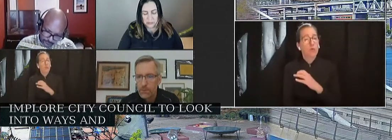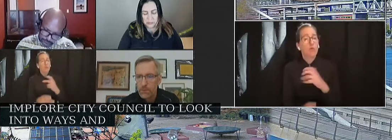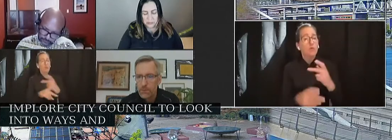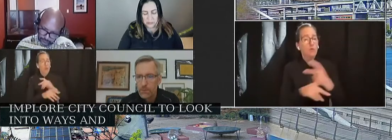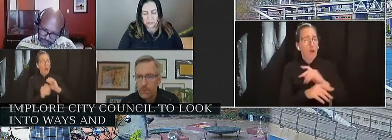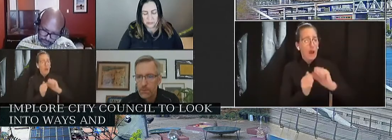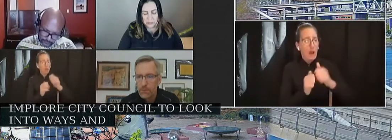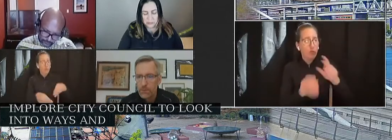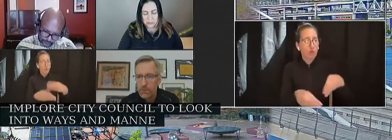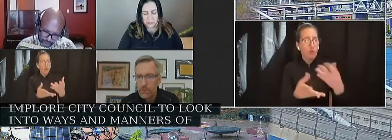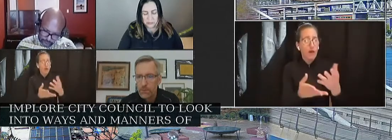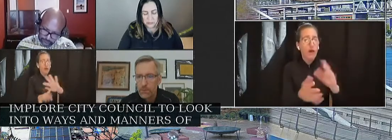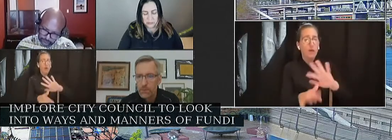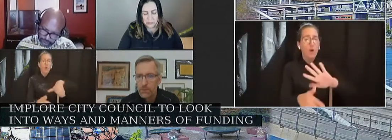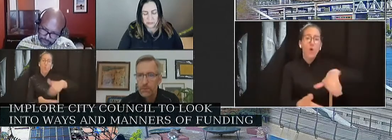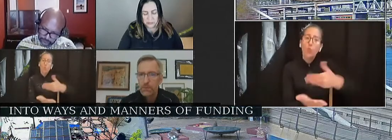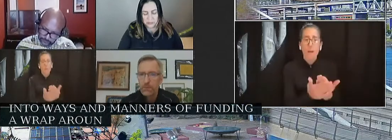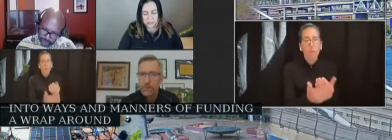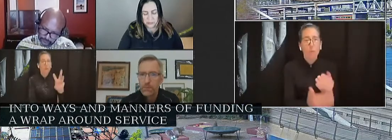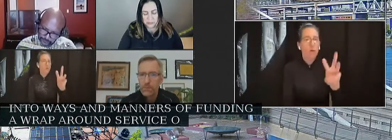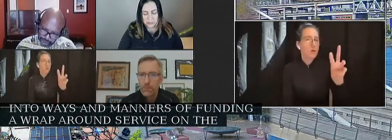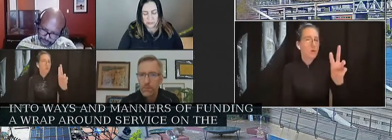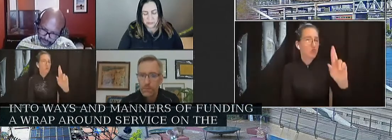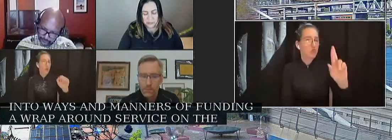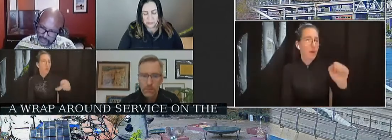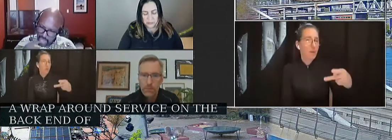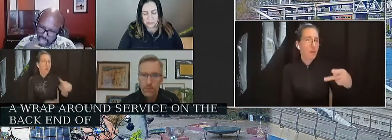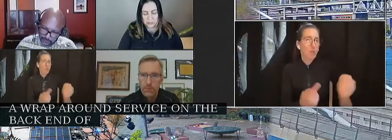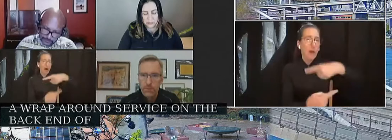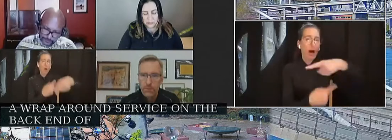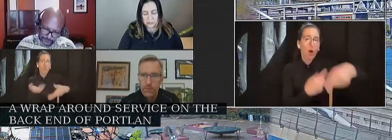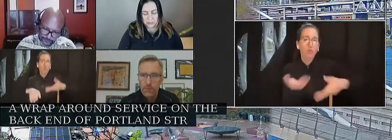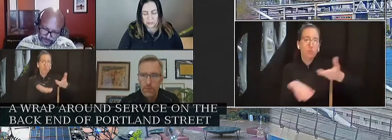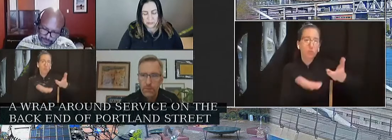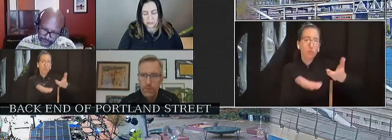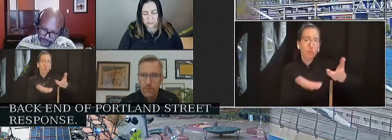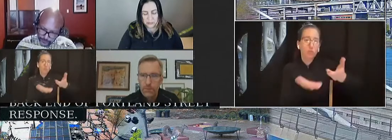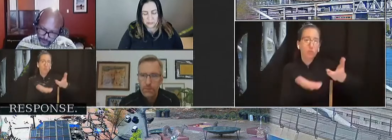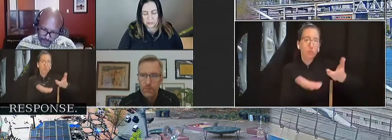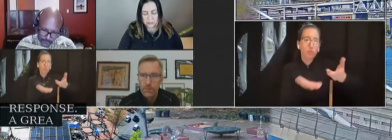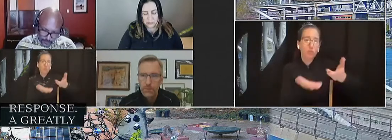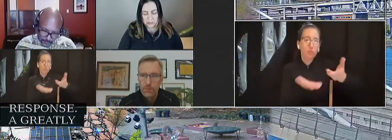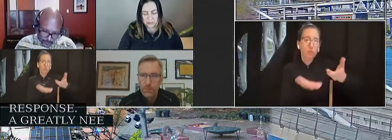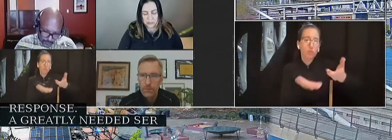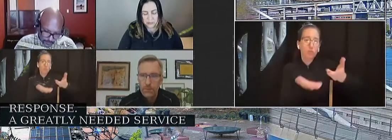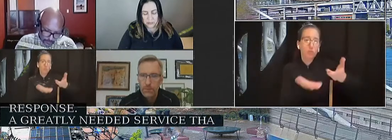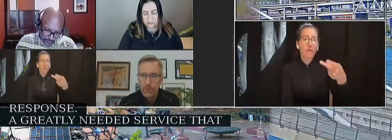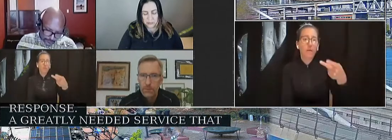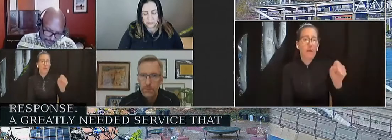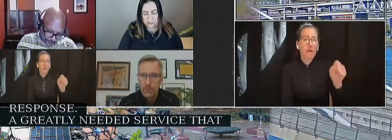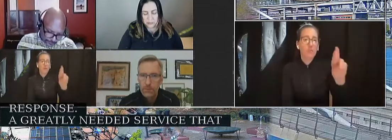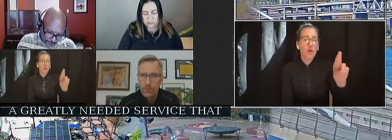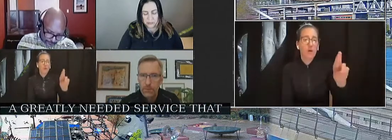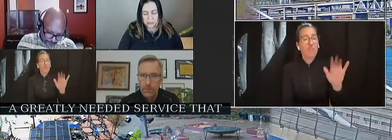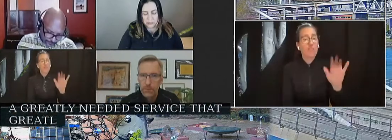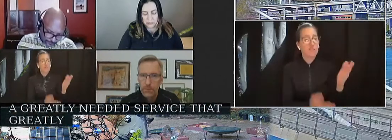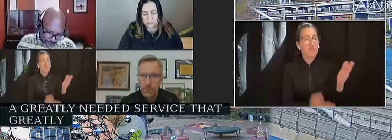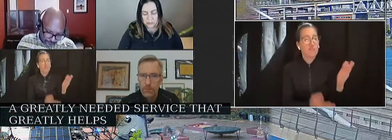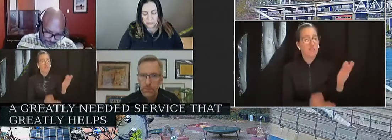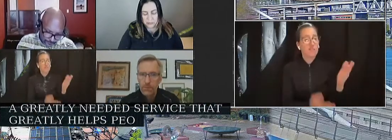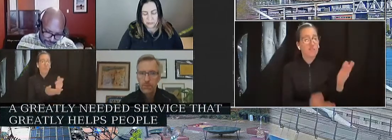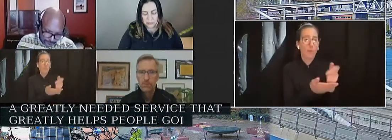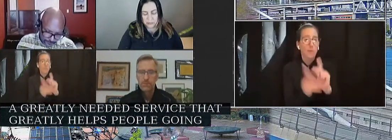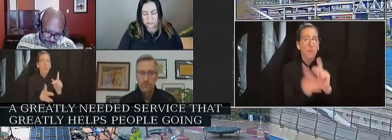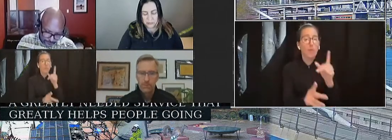on the back end of Portland Street Response. It is a greatly needed service that greatly helps people going through mental